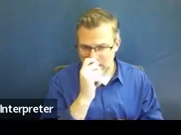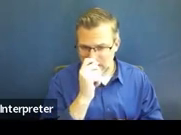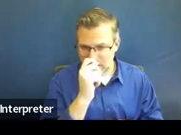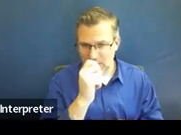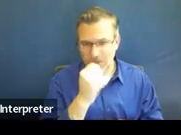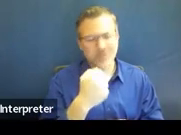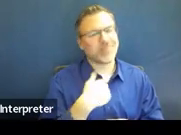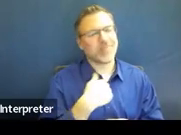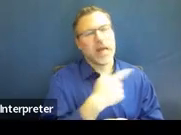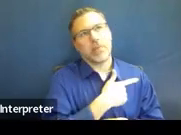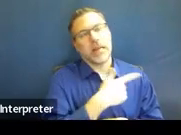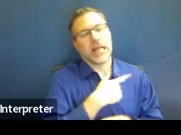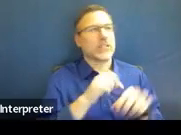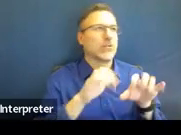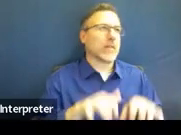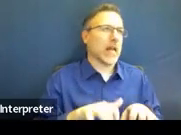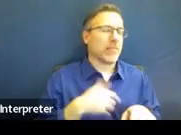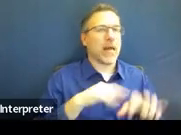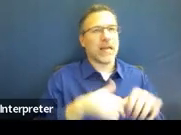type. I type all day.